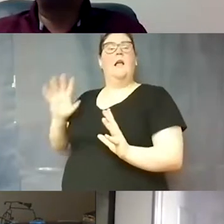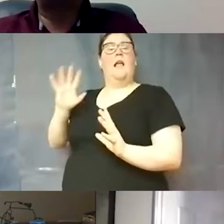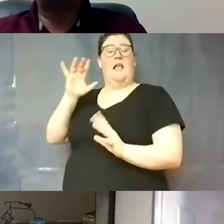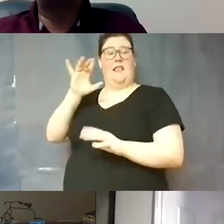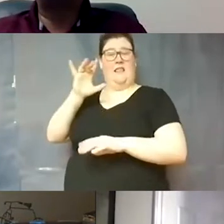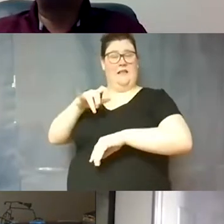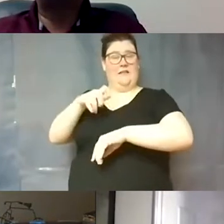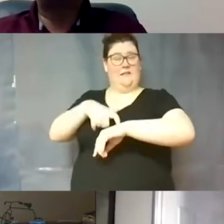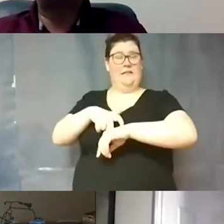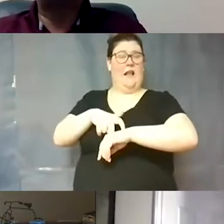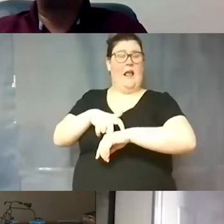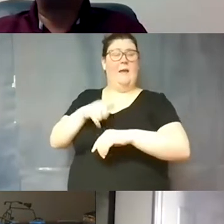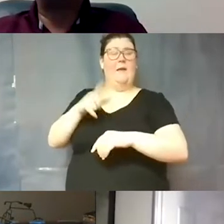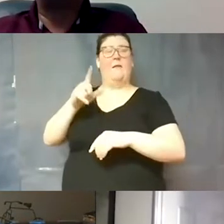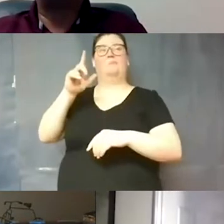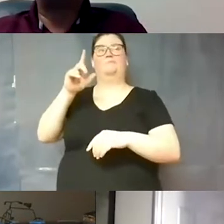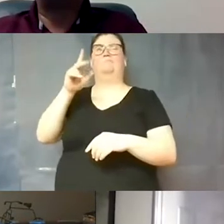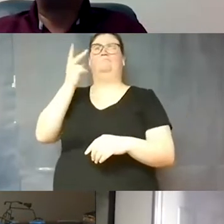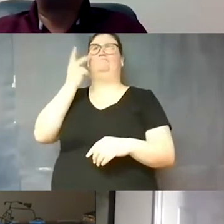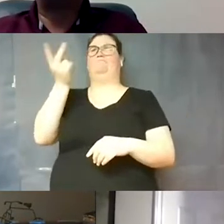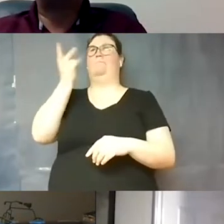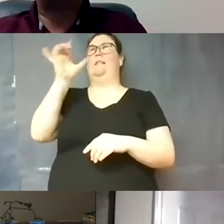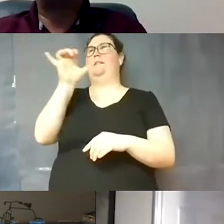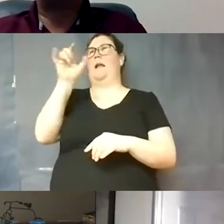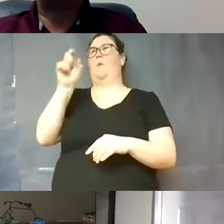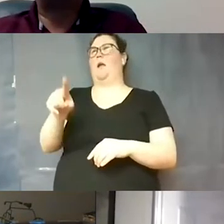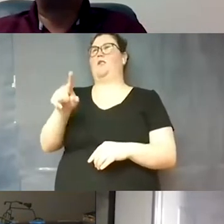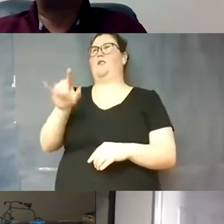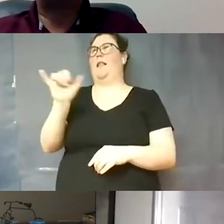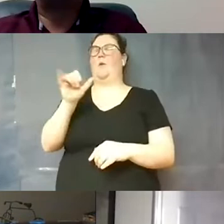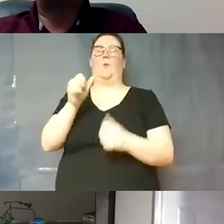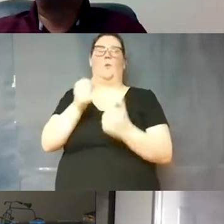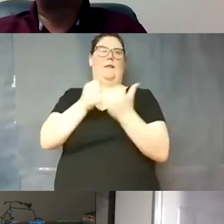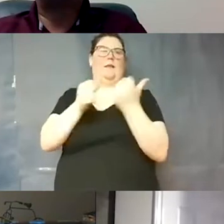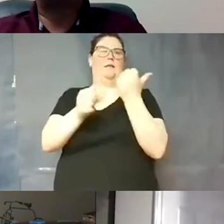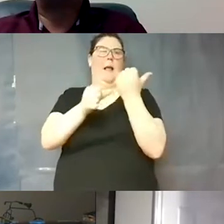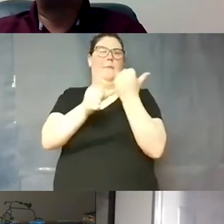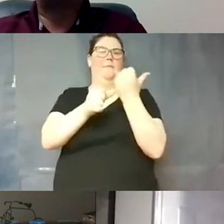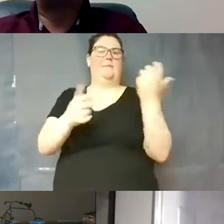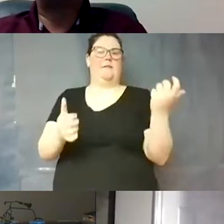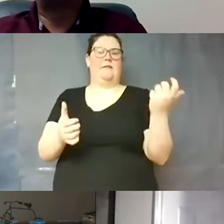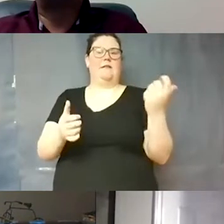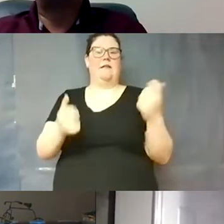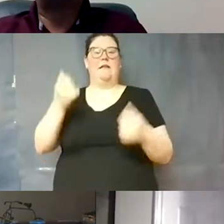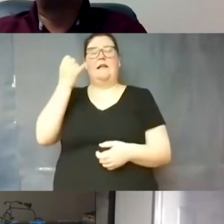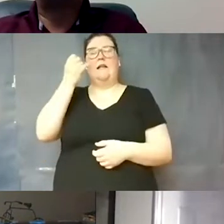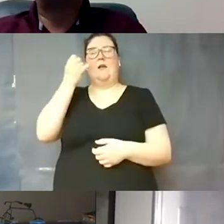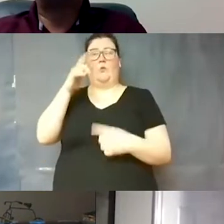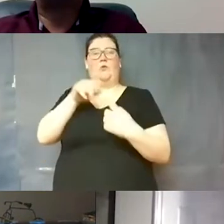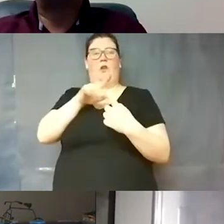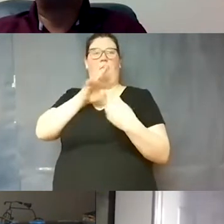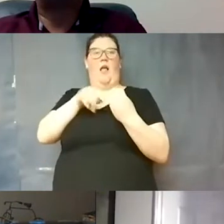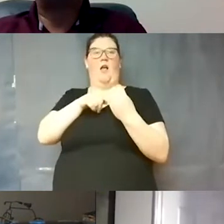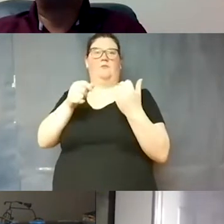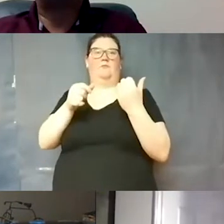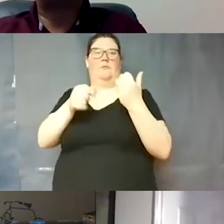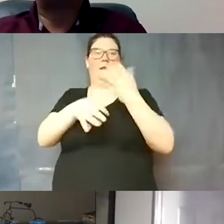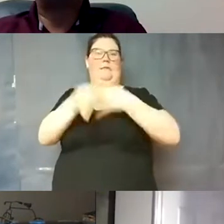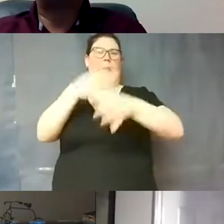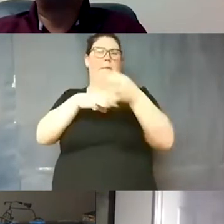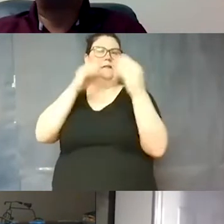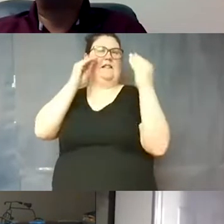is we go back to the same question is kind of like the sub you know when we talked about substitutes we're really in the same